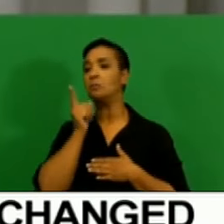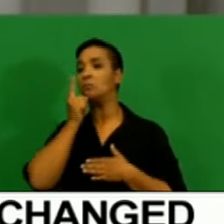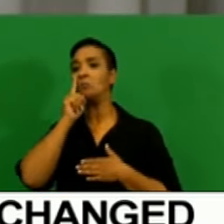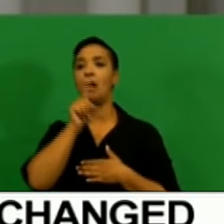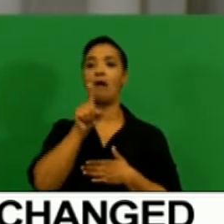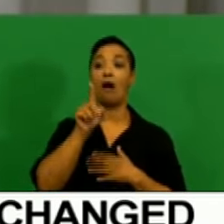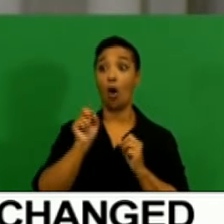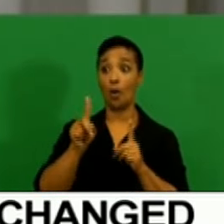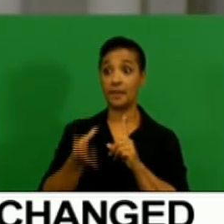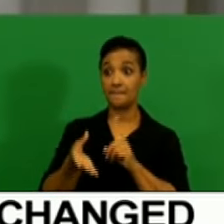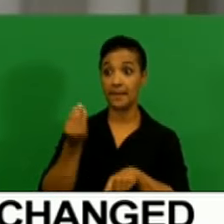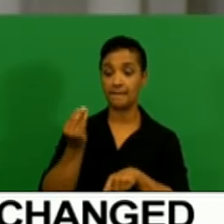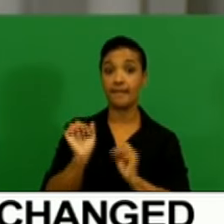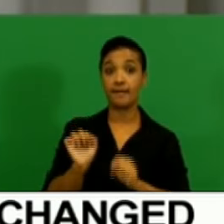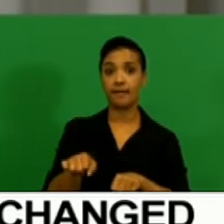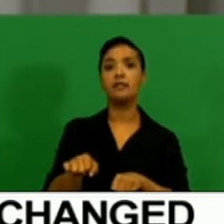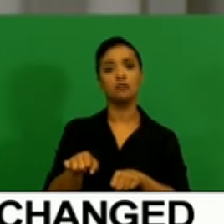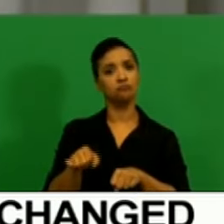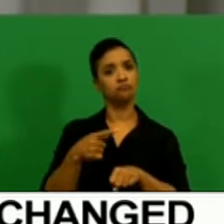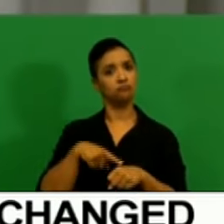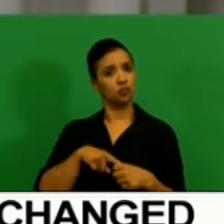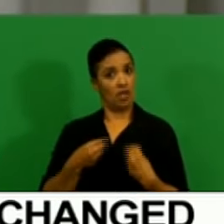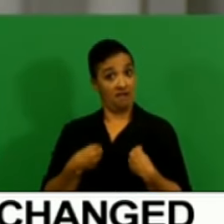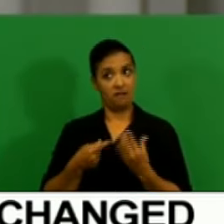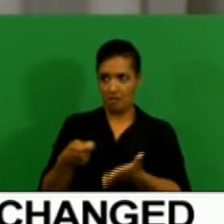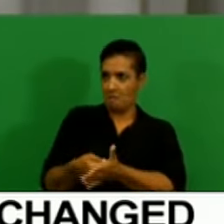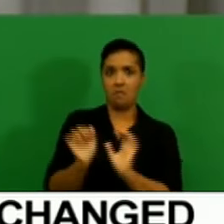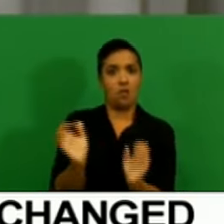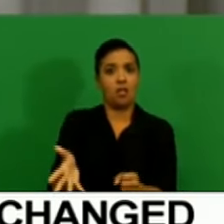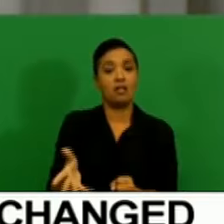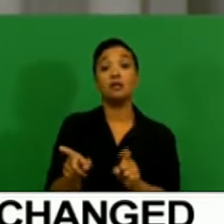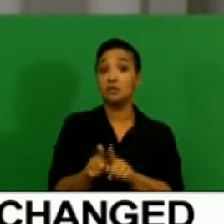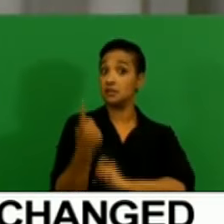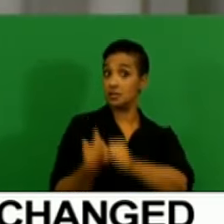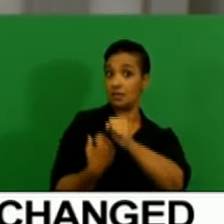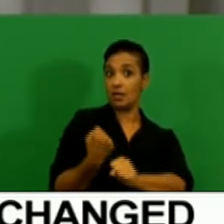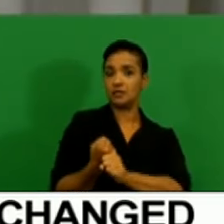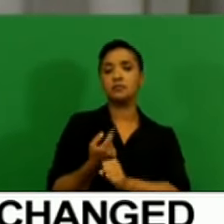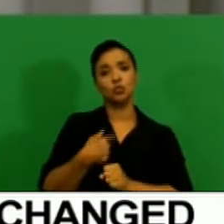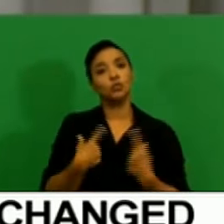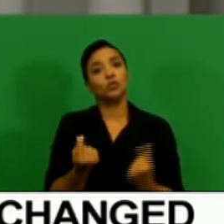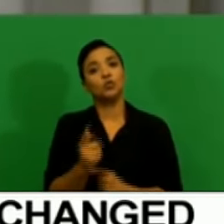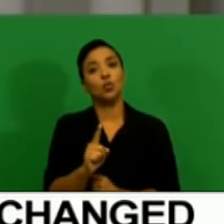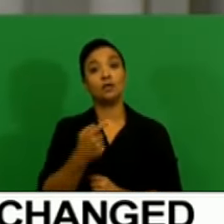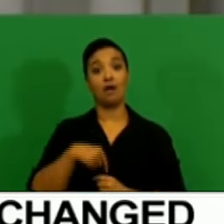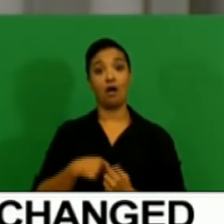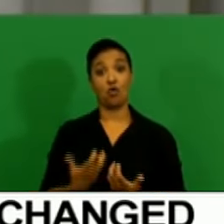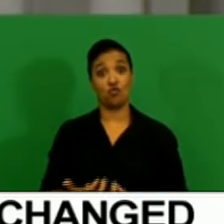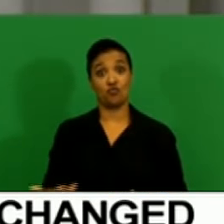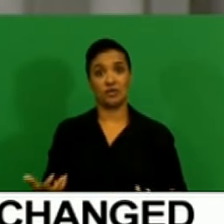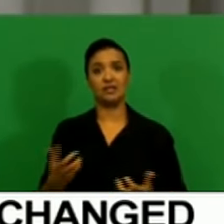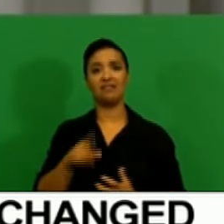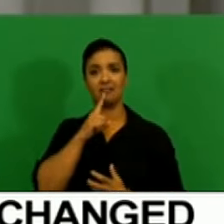opportunities present themselves and we could accumulate reserves, we do. And last year, we did increase our reserves as we